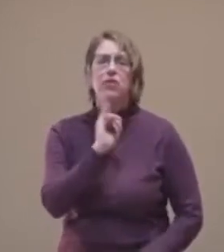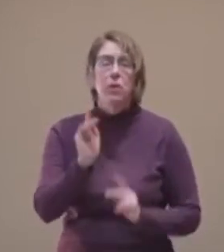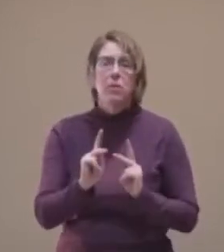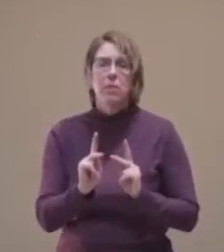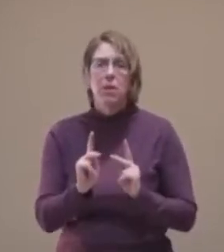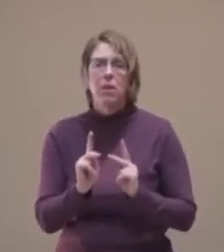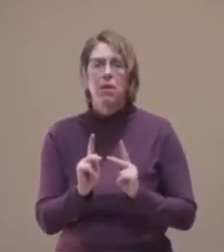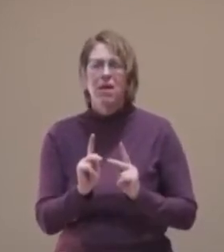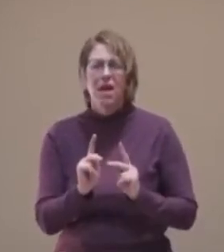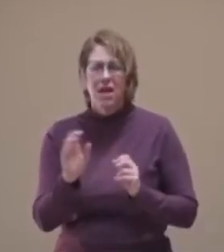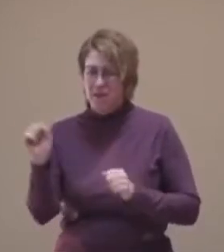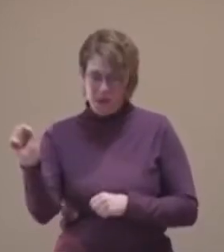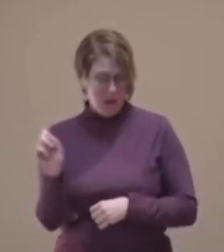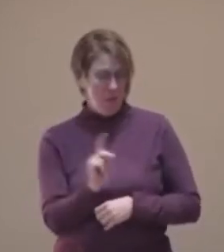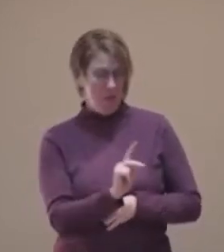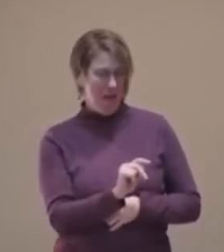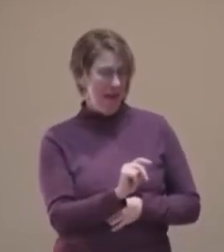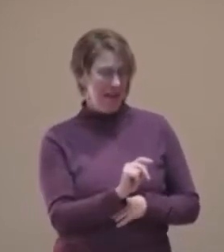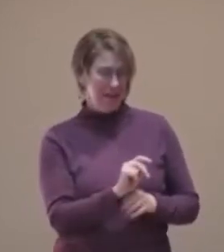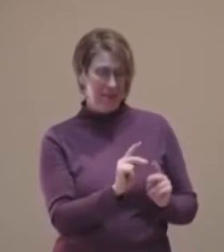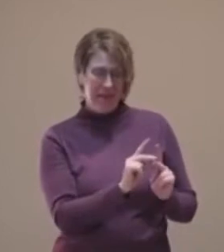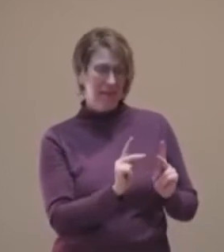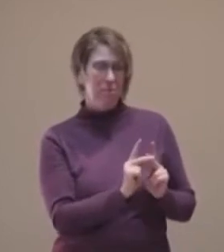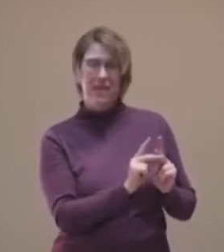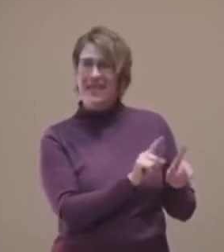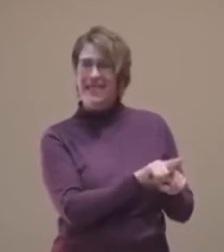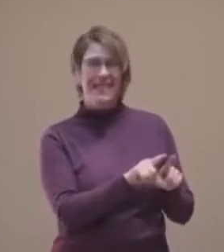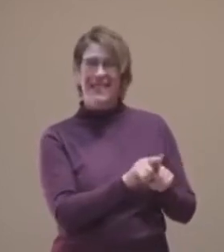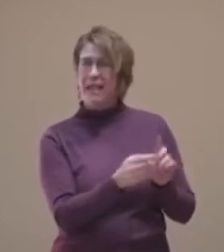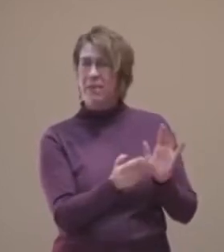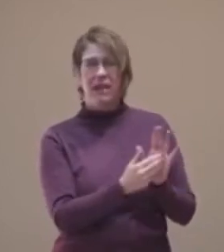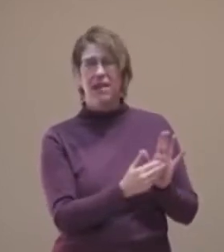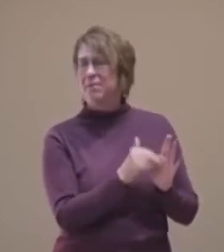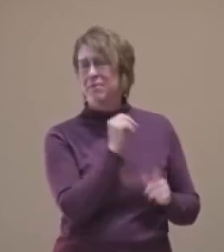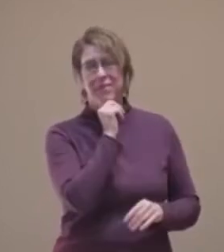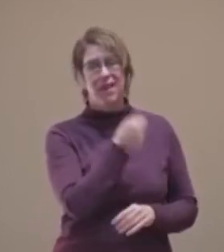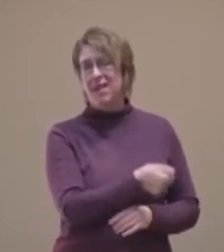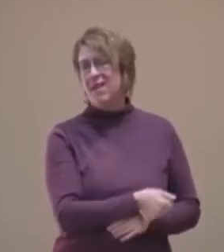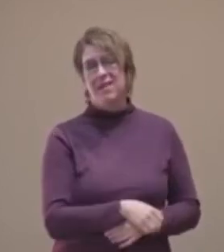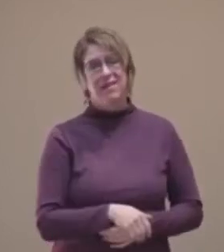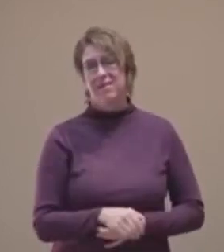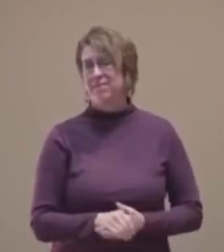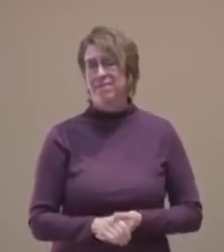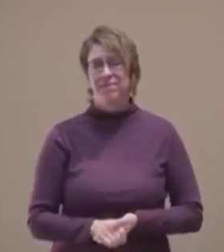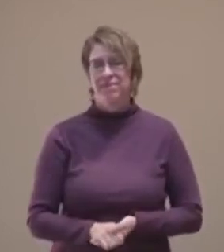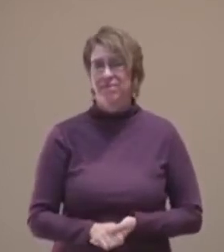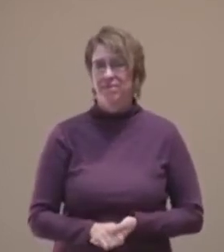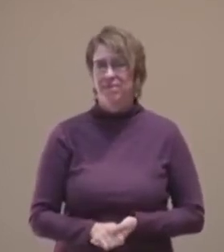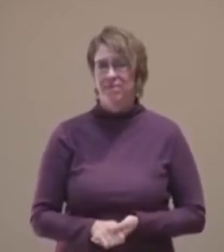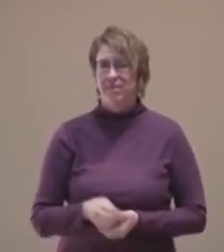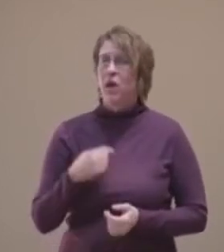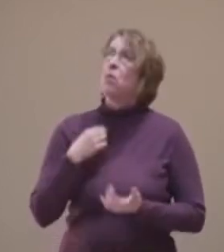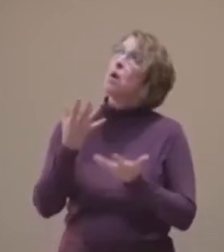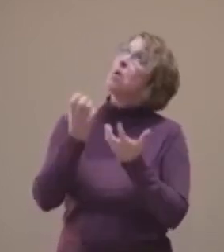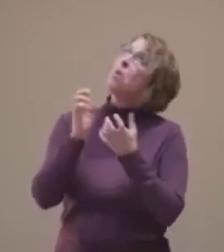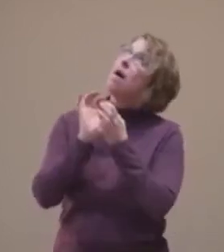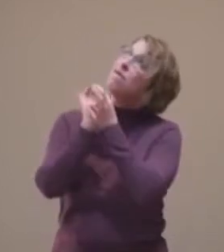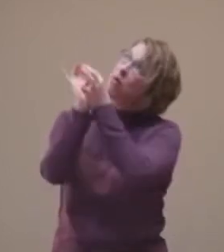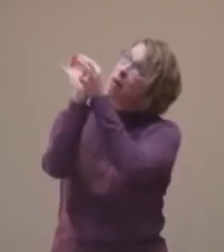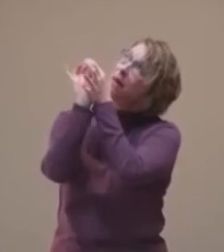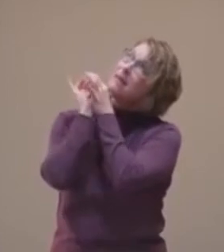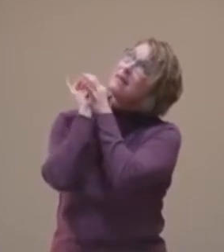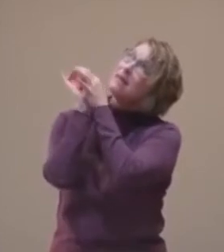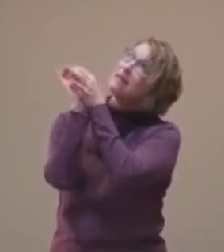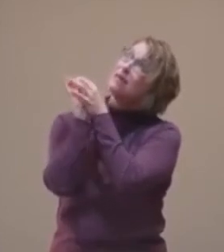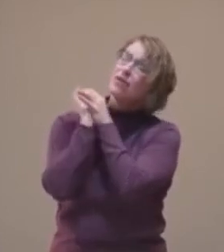go back to that just isn't the same and never will be again. We long for reconciliation. We